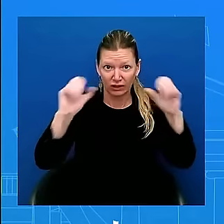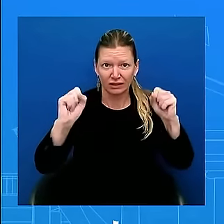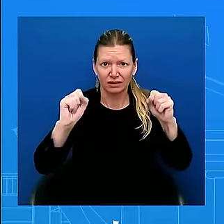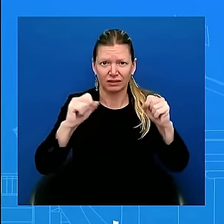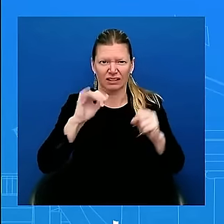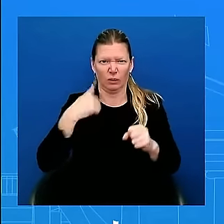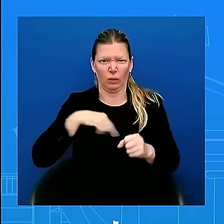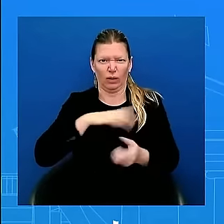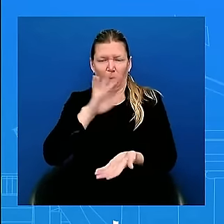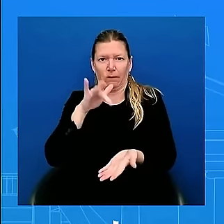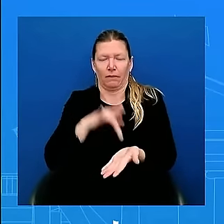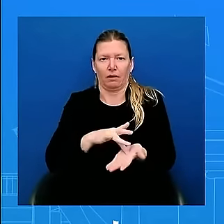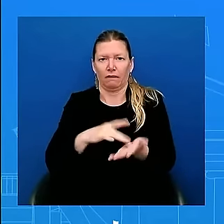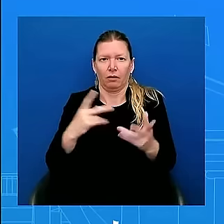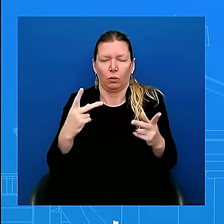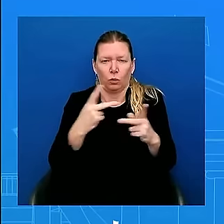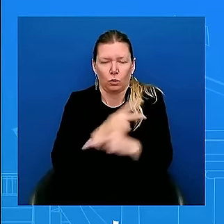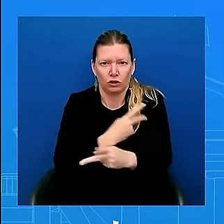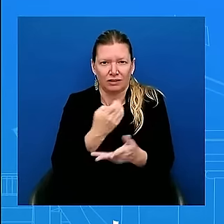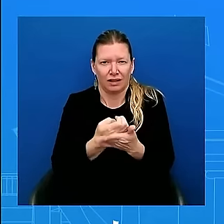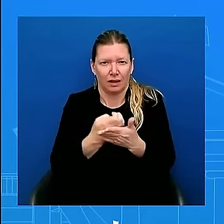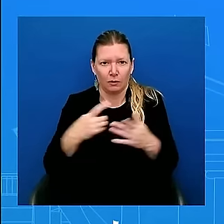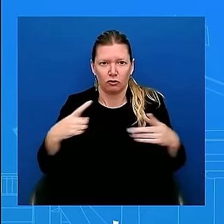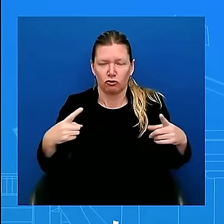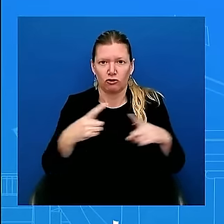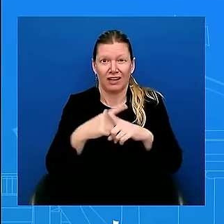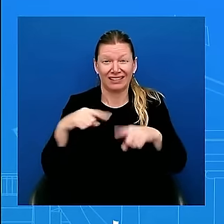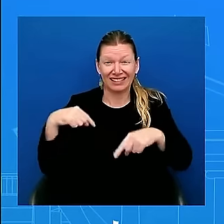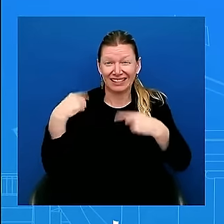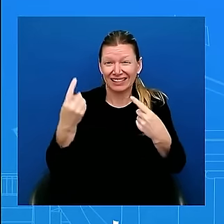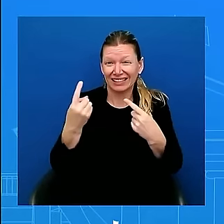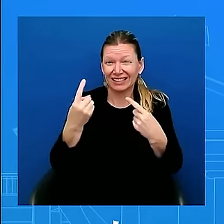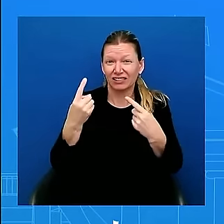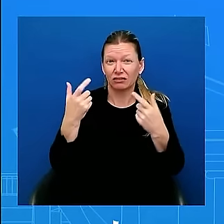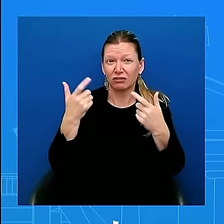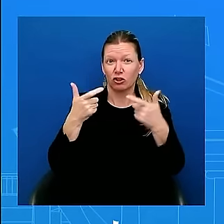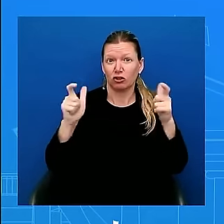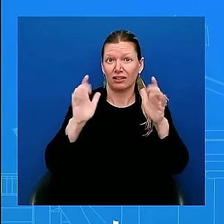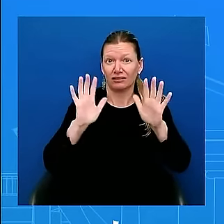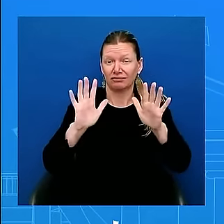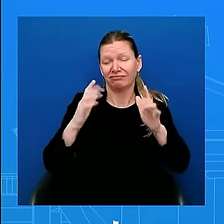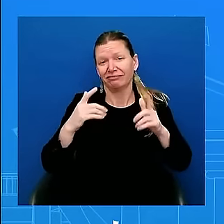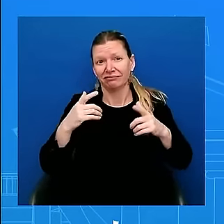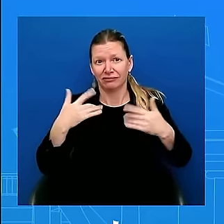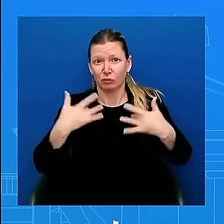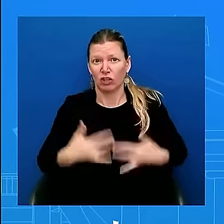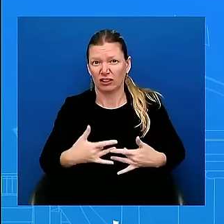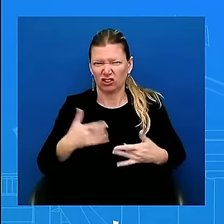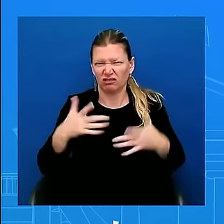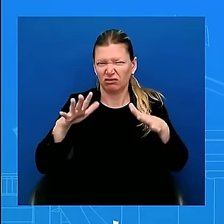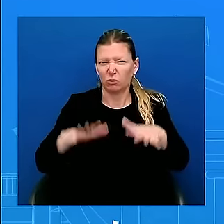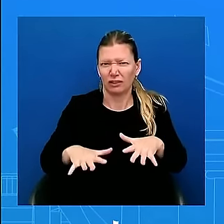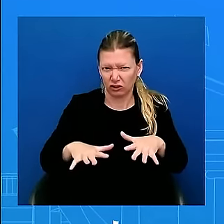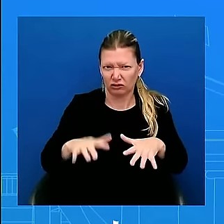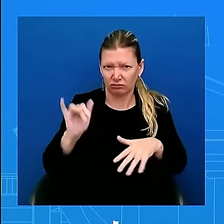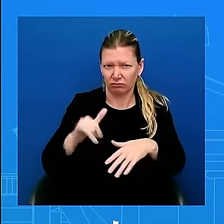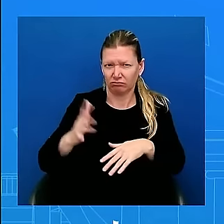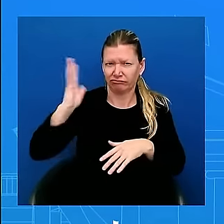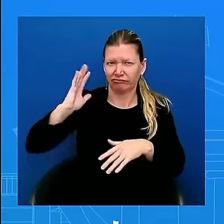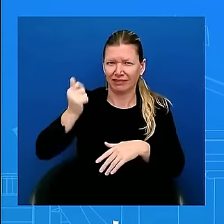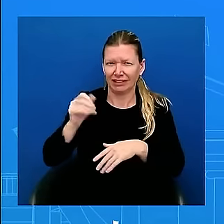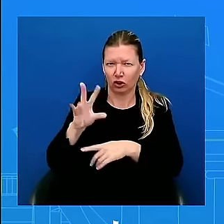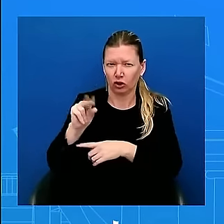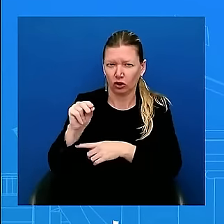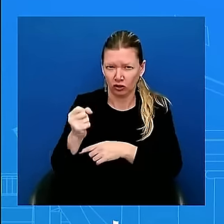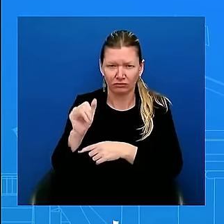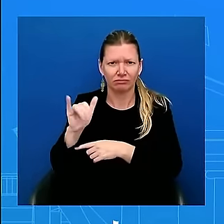makes clear, the United States has the strongest economy in the world. This did not happen by accident. Under the leadership